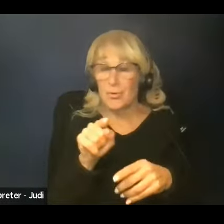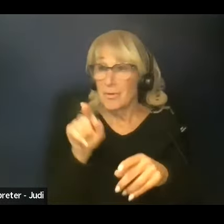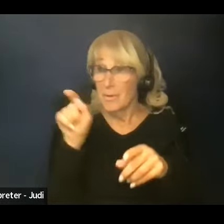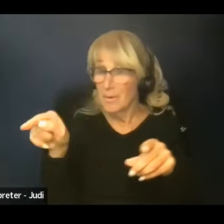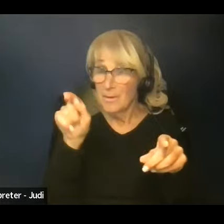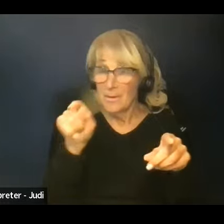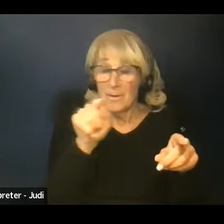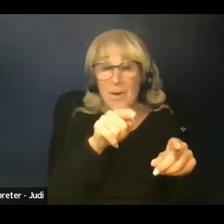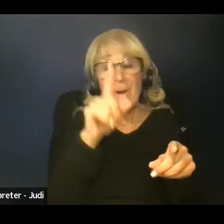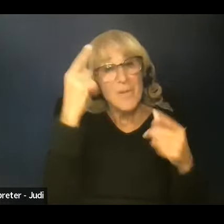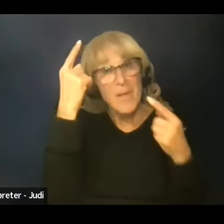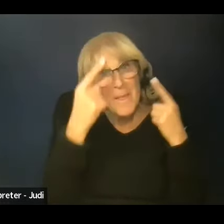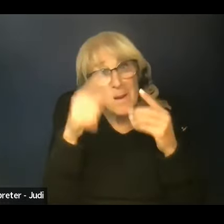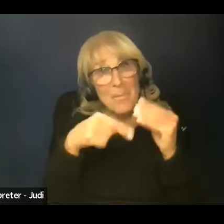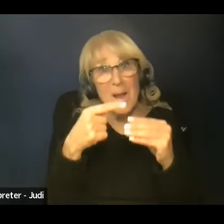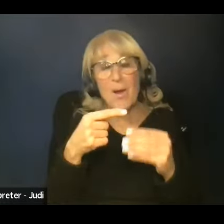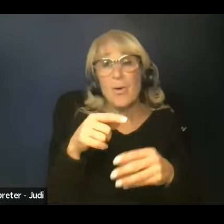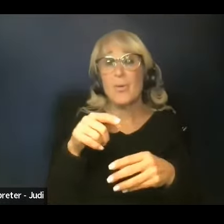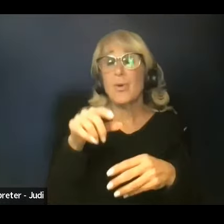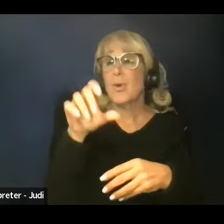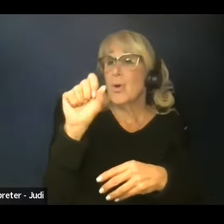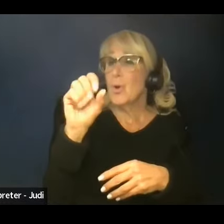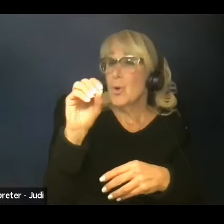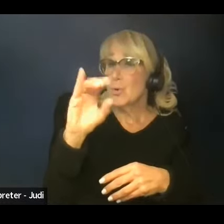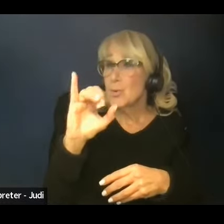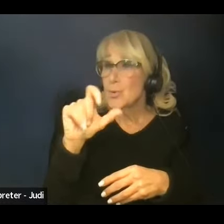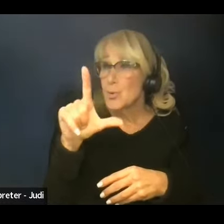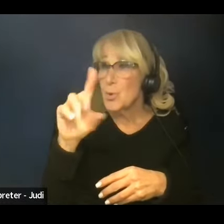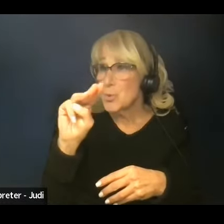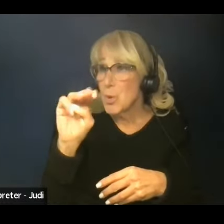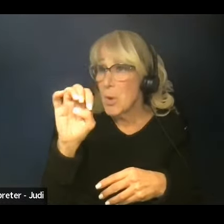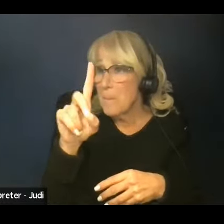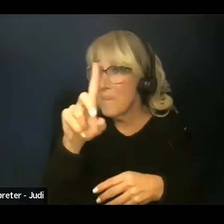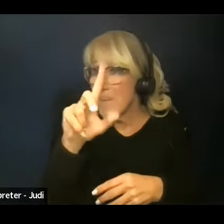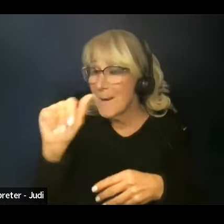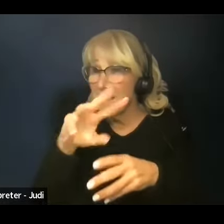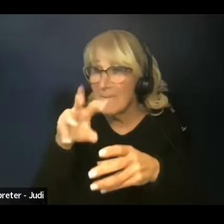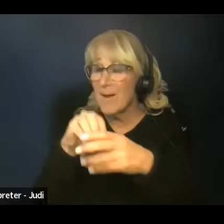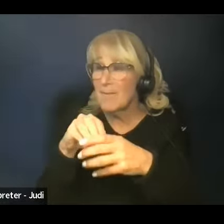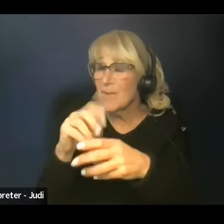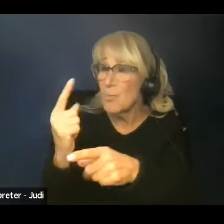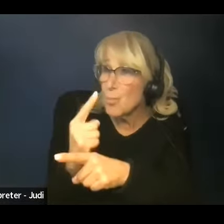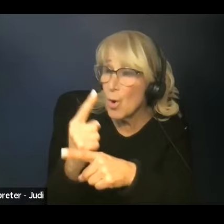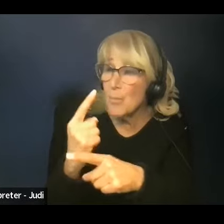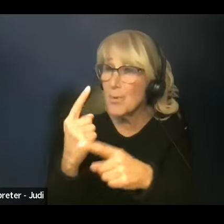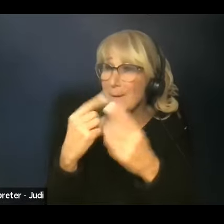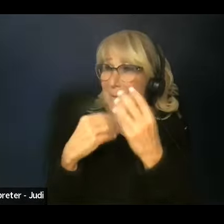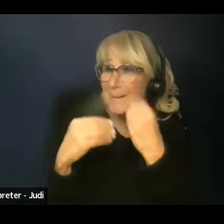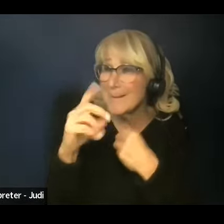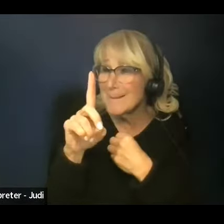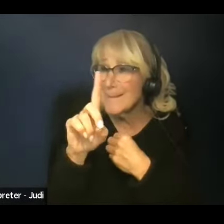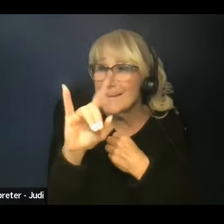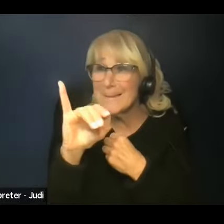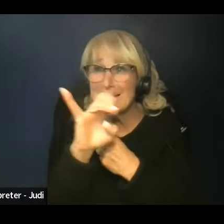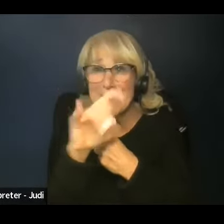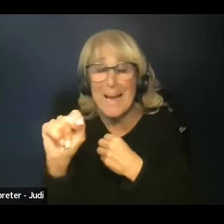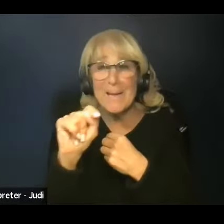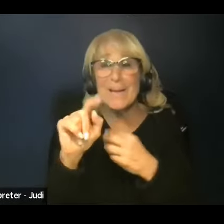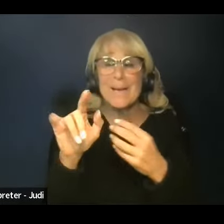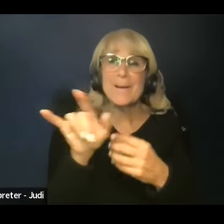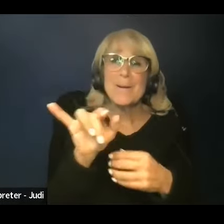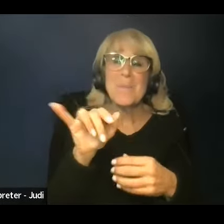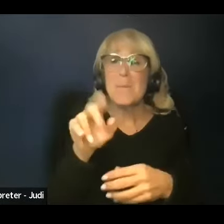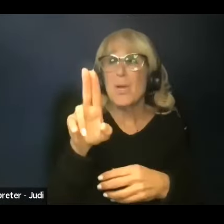that having social media involved and giving the proper diets or, you know, having the, let's say USDA